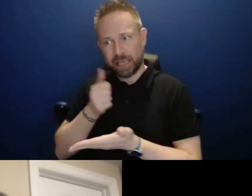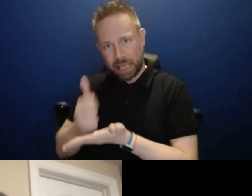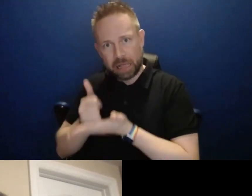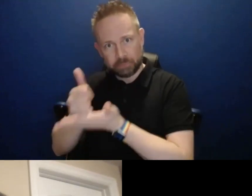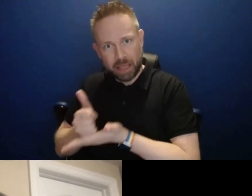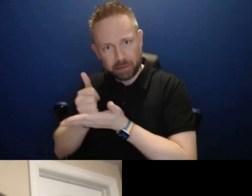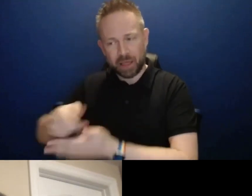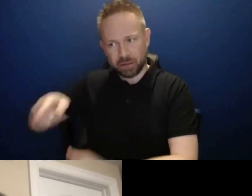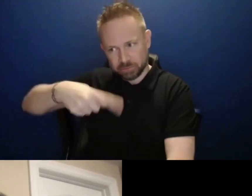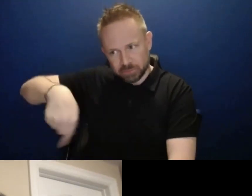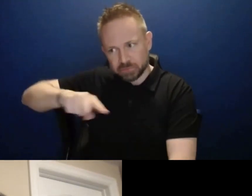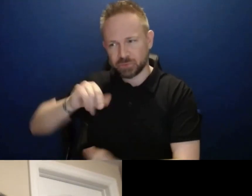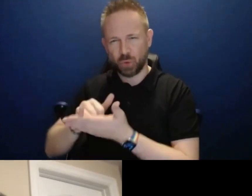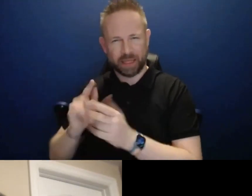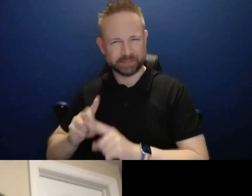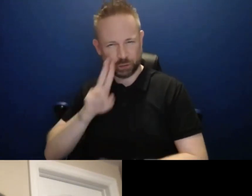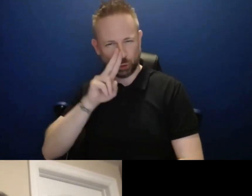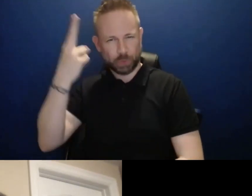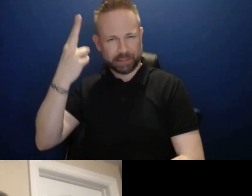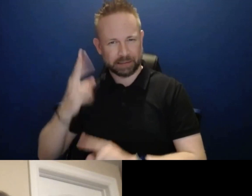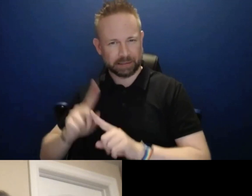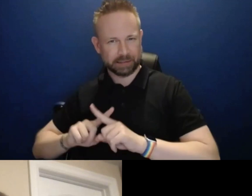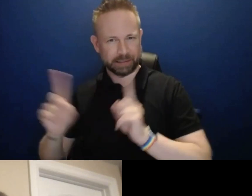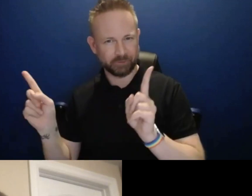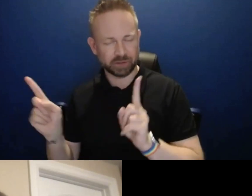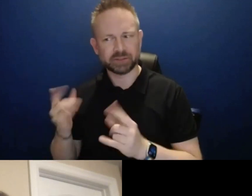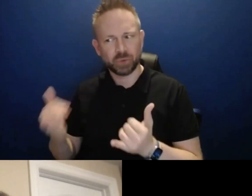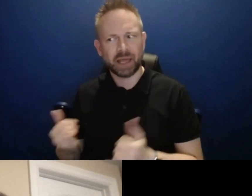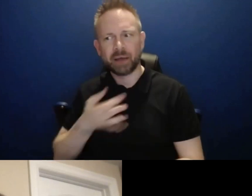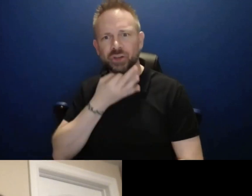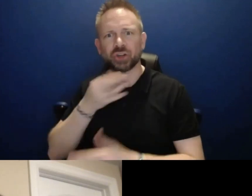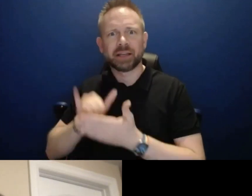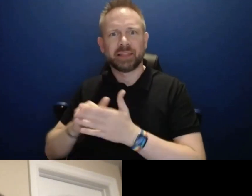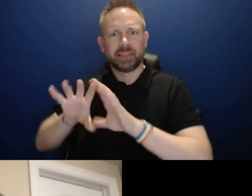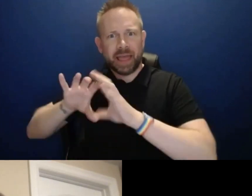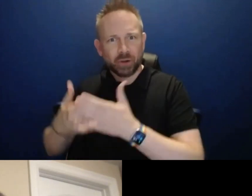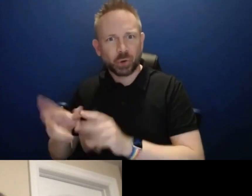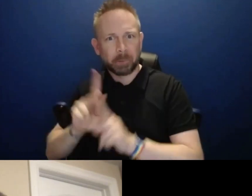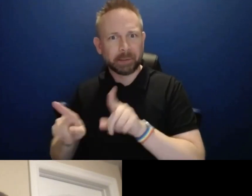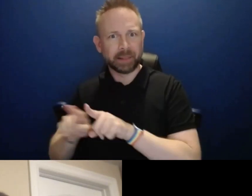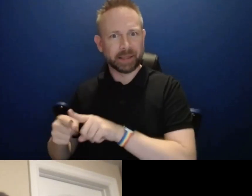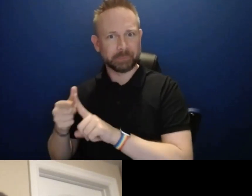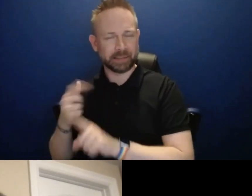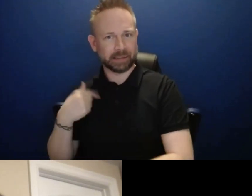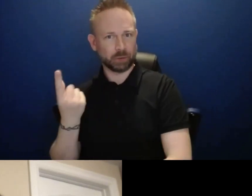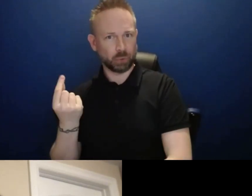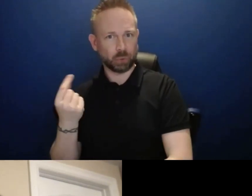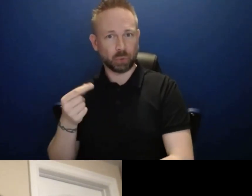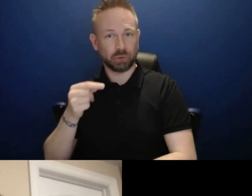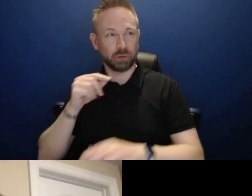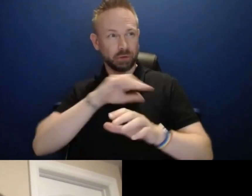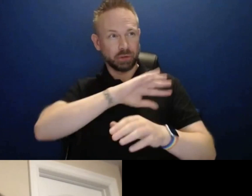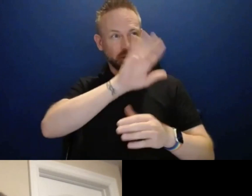what, what's the, what's the solution that's available, for example, with this centralization, like would there be